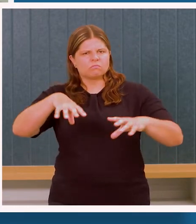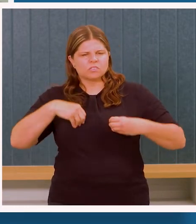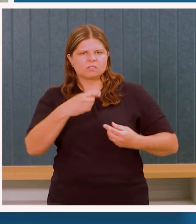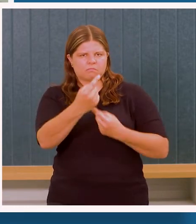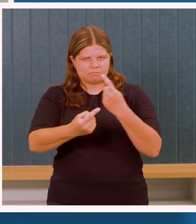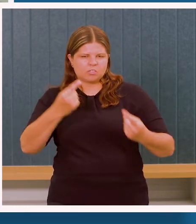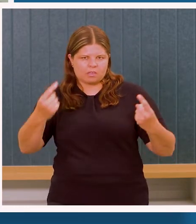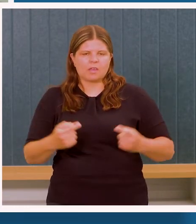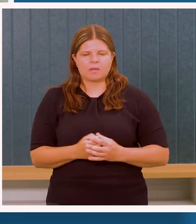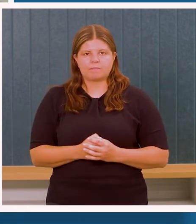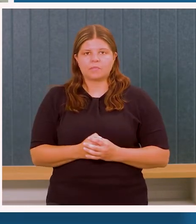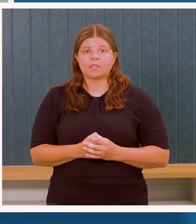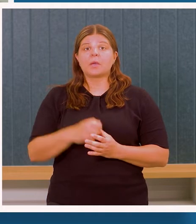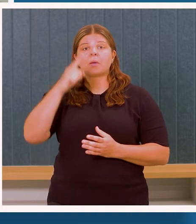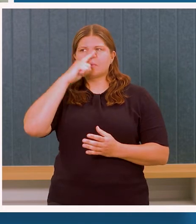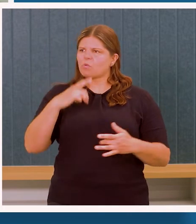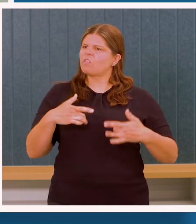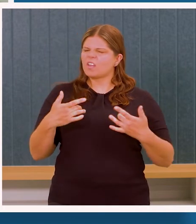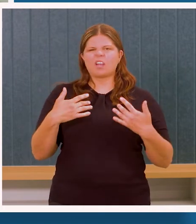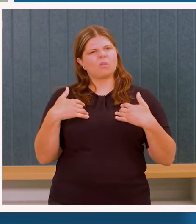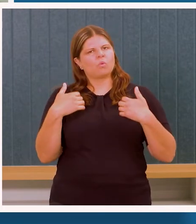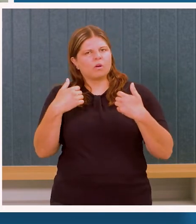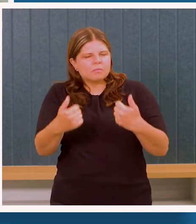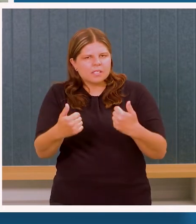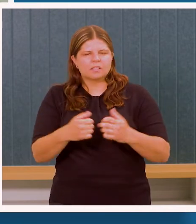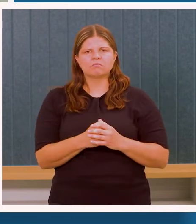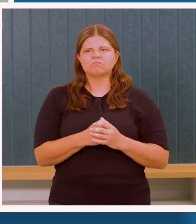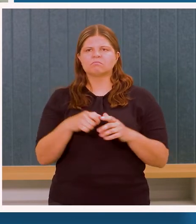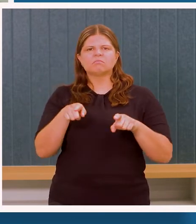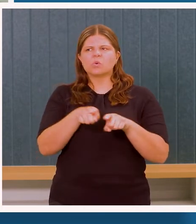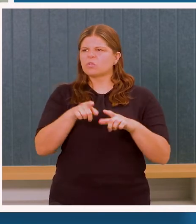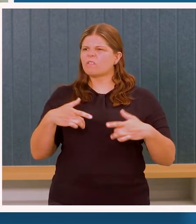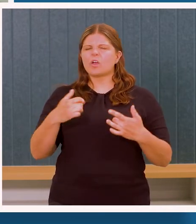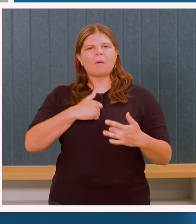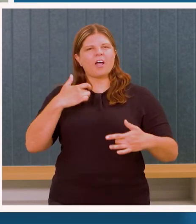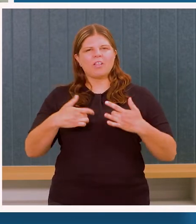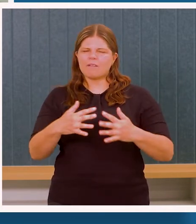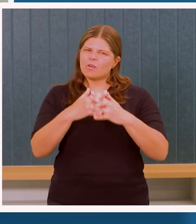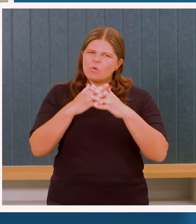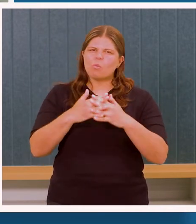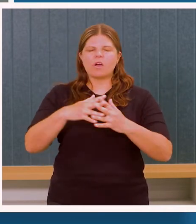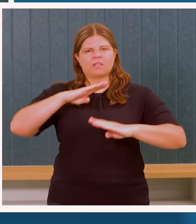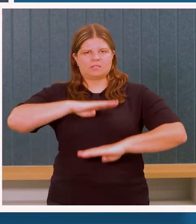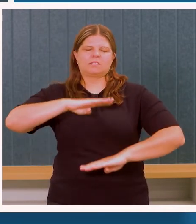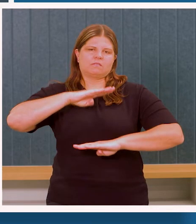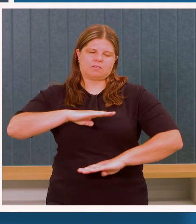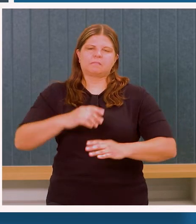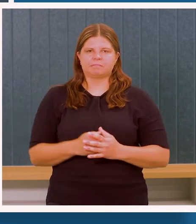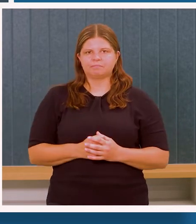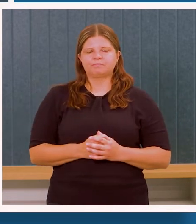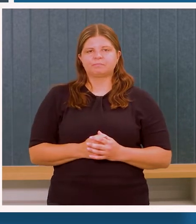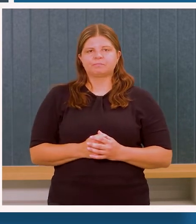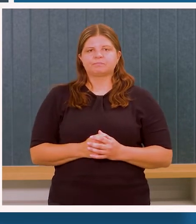which allows people to have wellbeing and experience meaningful and fulfilling lives. The guiding